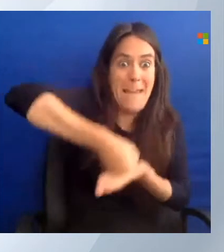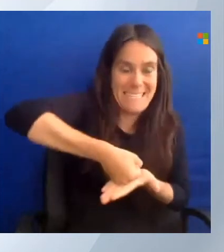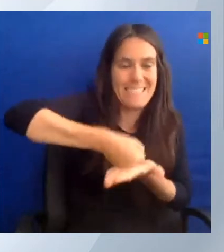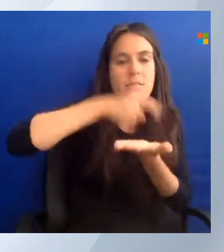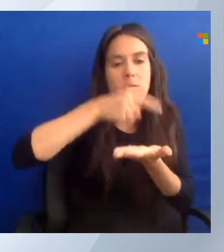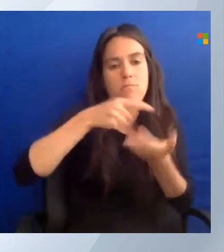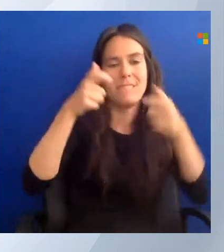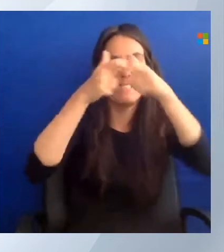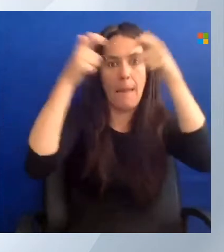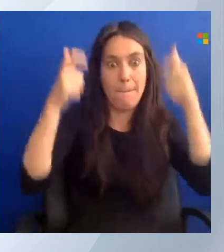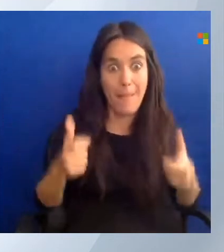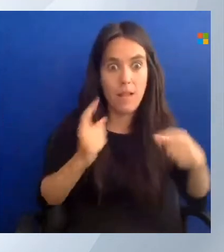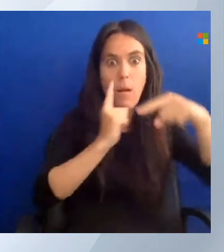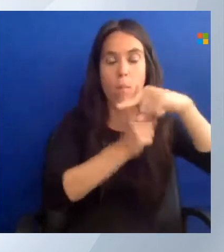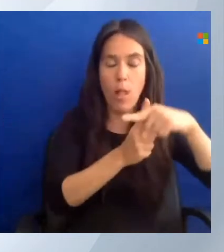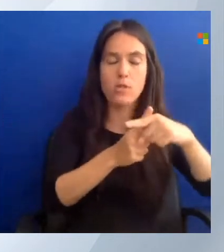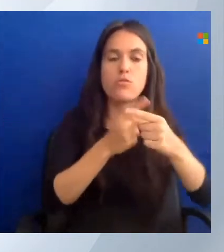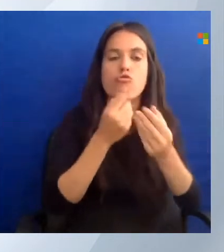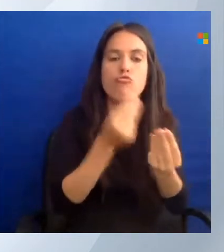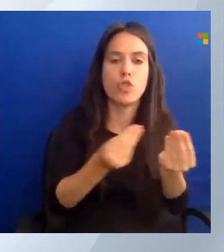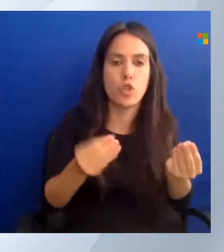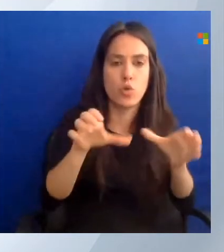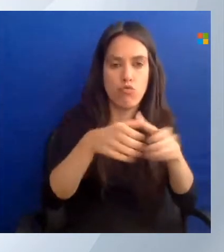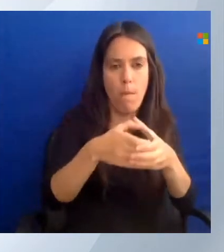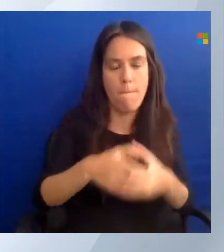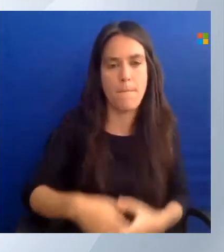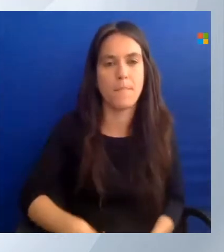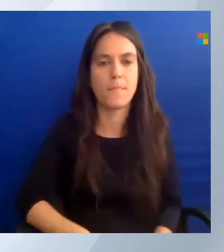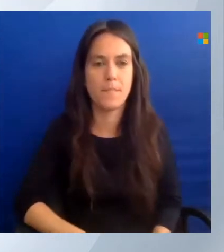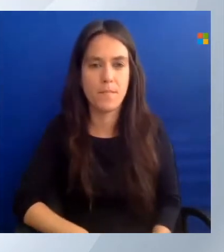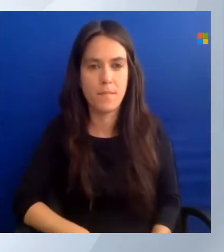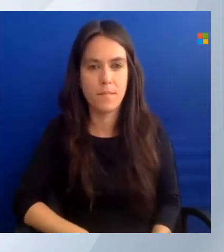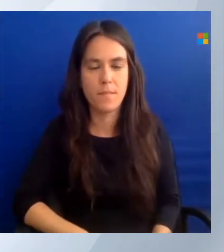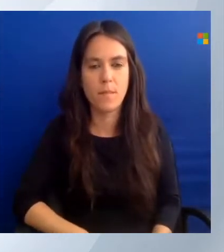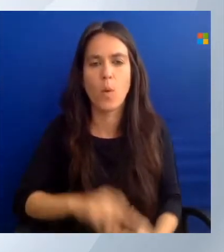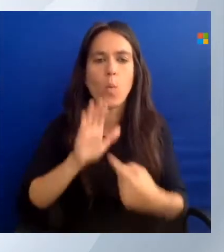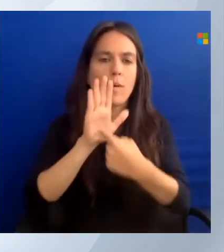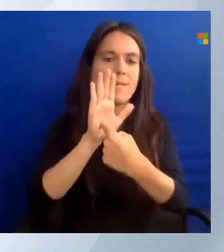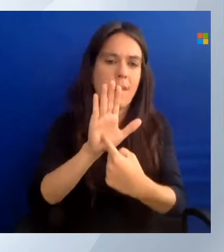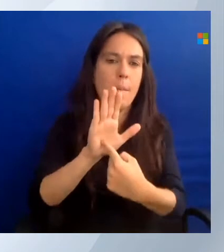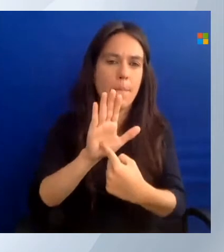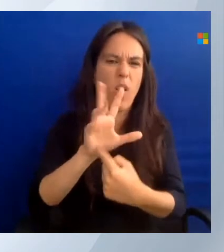And let's say, example, was it tree? was.